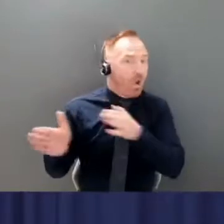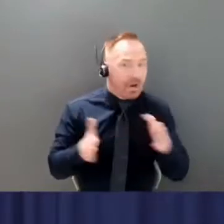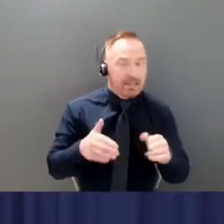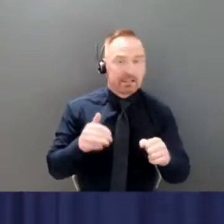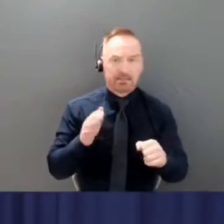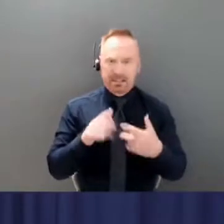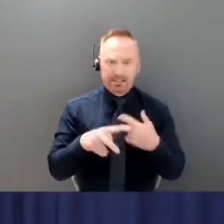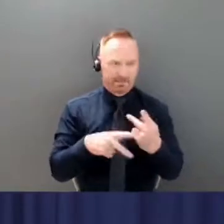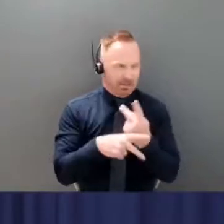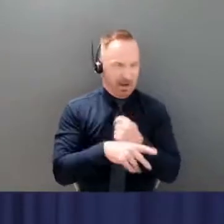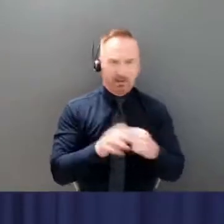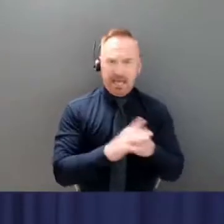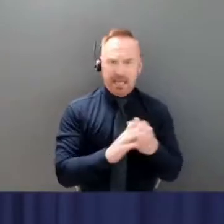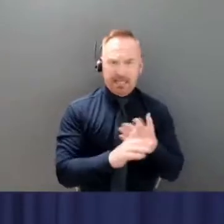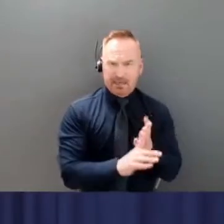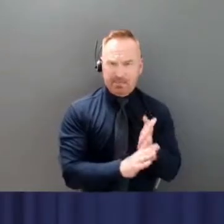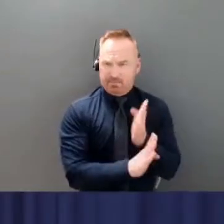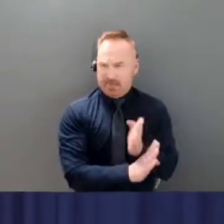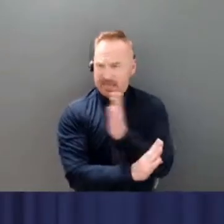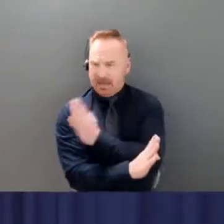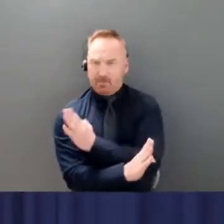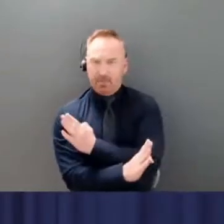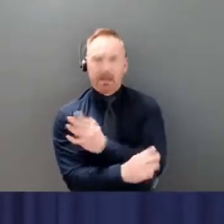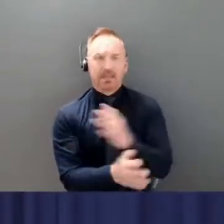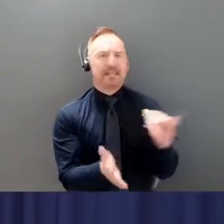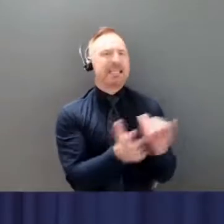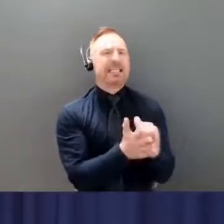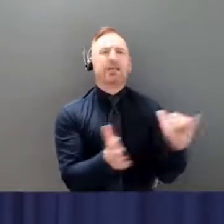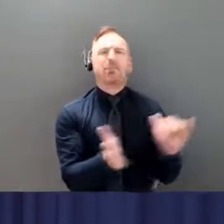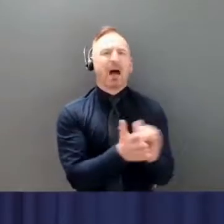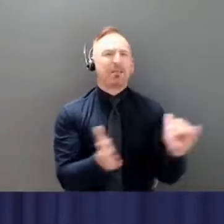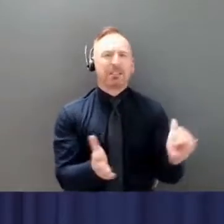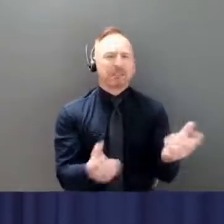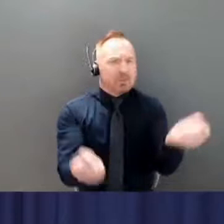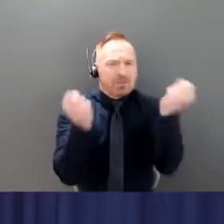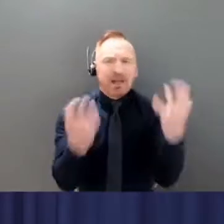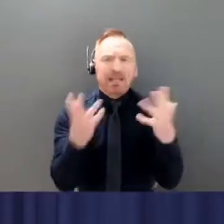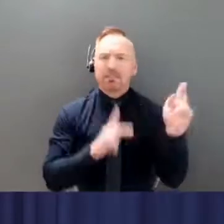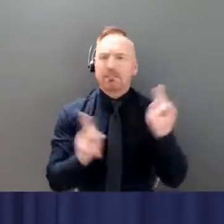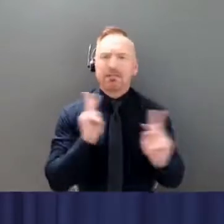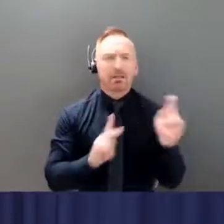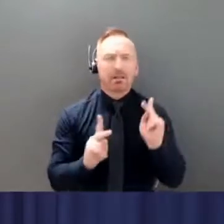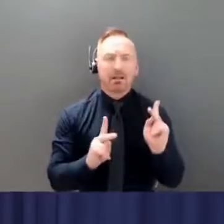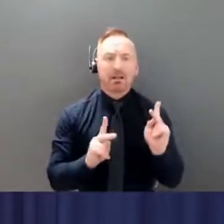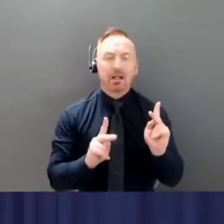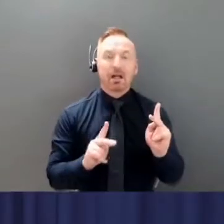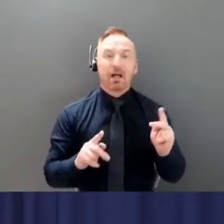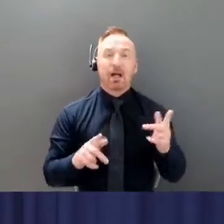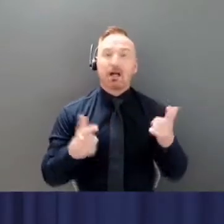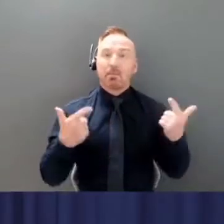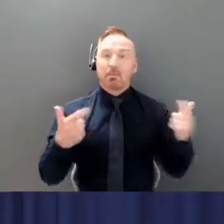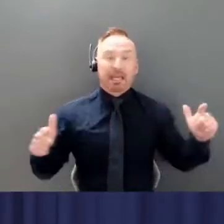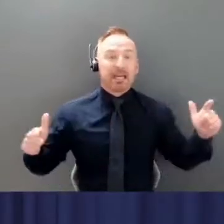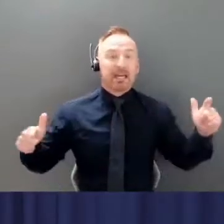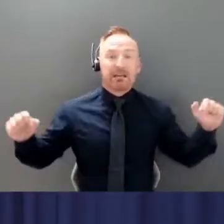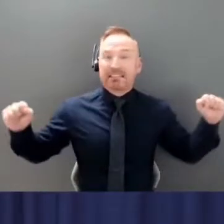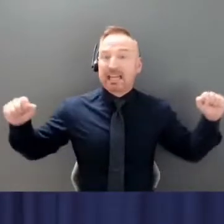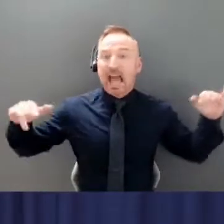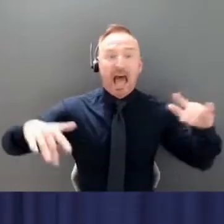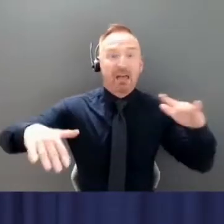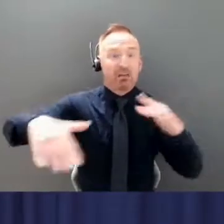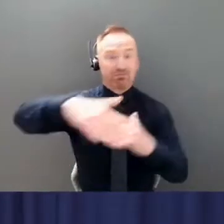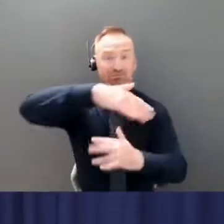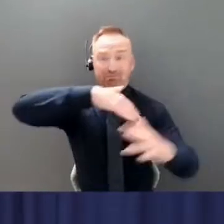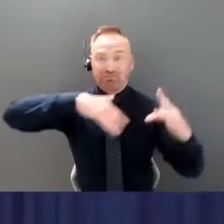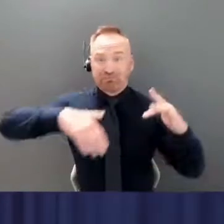are literally too many individuals involved. Large gatherings where people don't all know each other